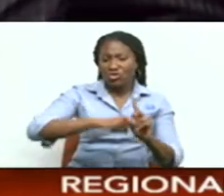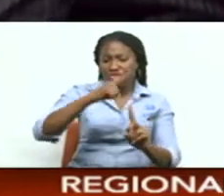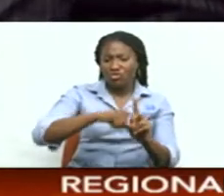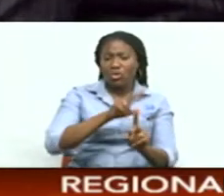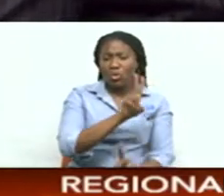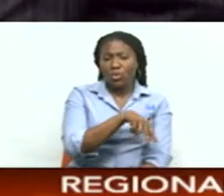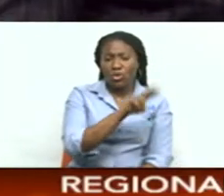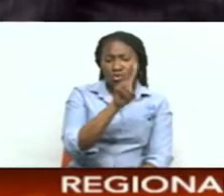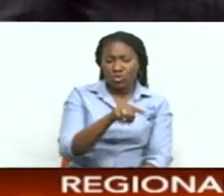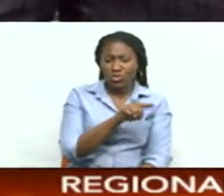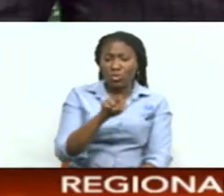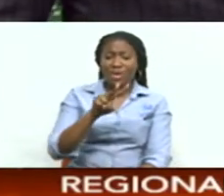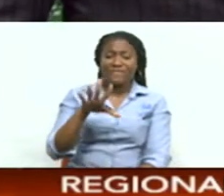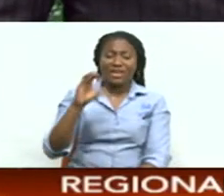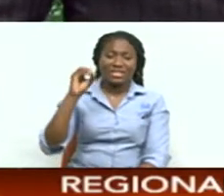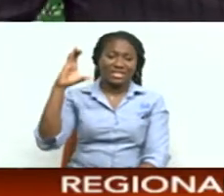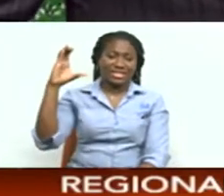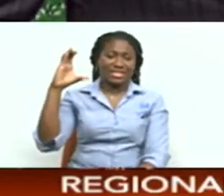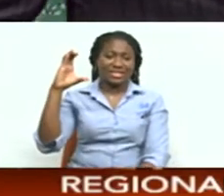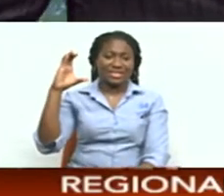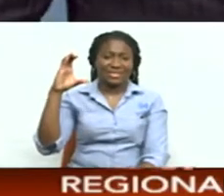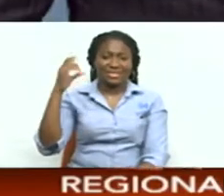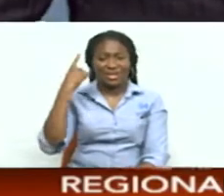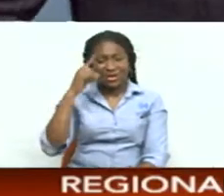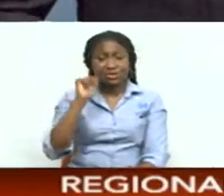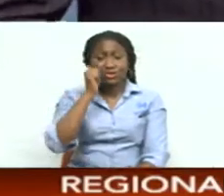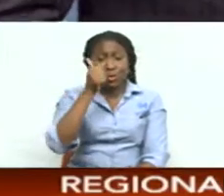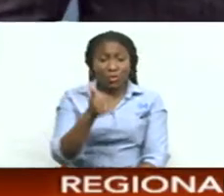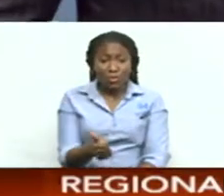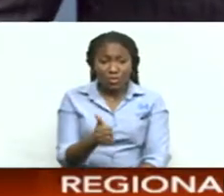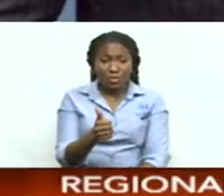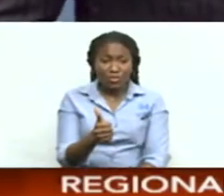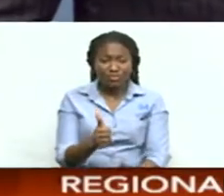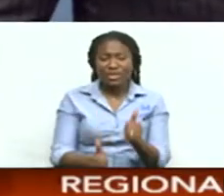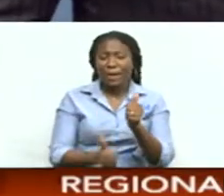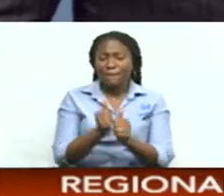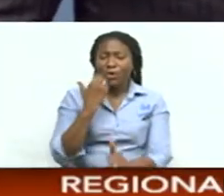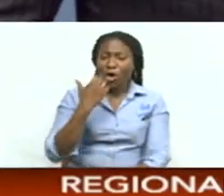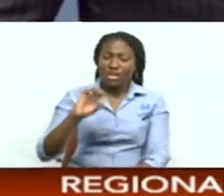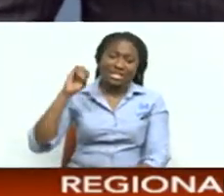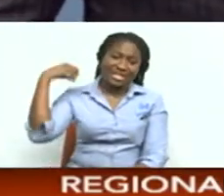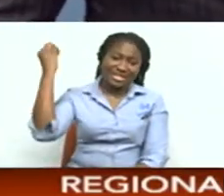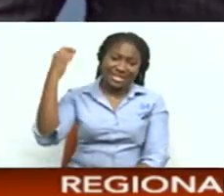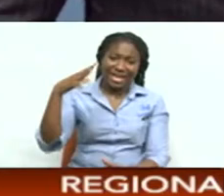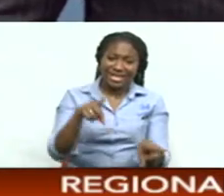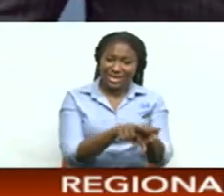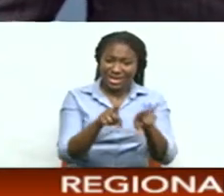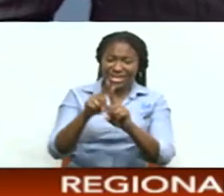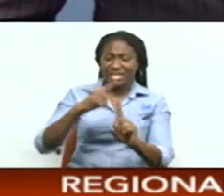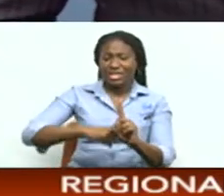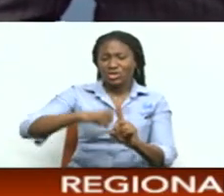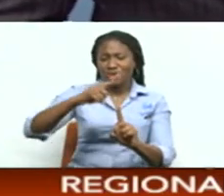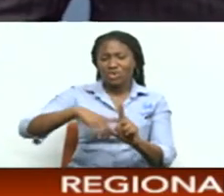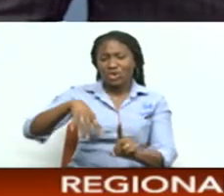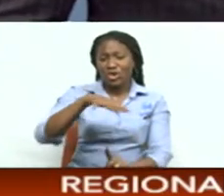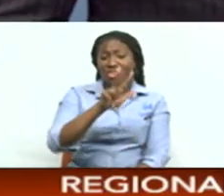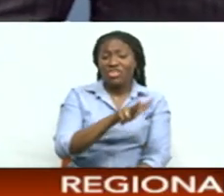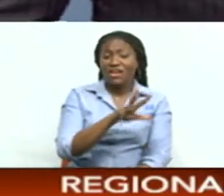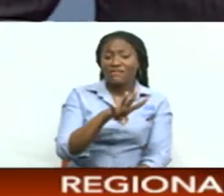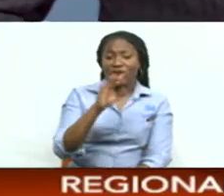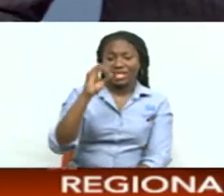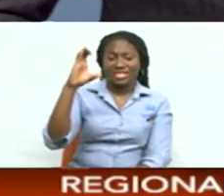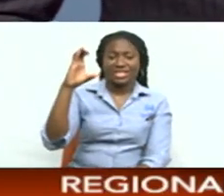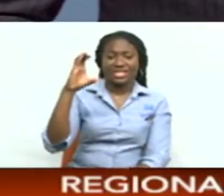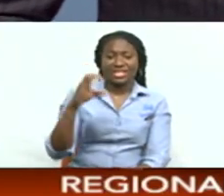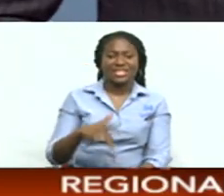22 and 25 degrees Celsius for tomorrow Mostly hot and sunny as well Maximum highs coming in around 34 degrees